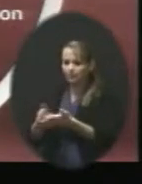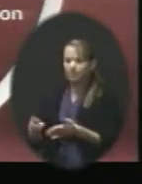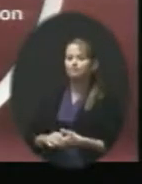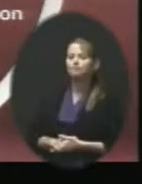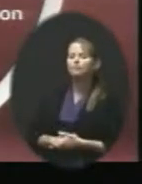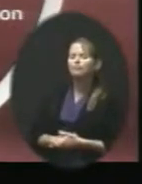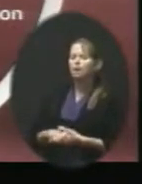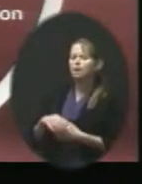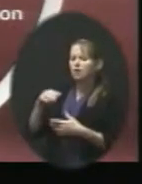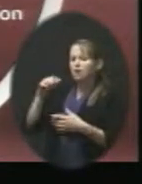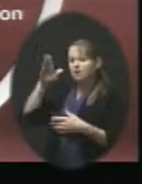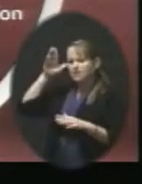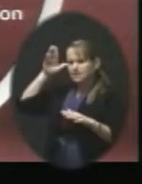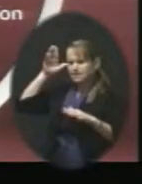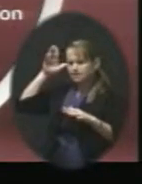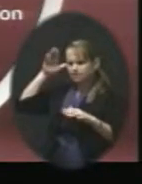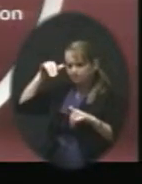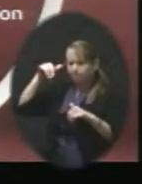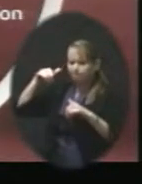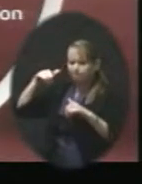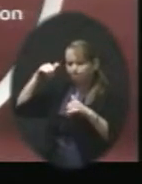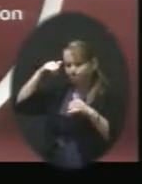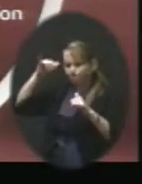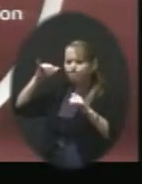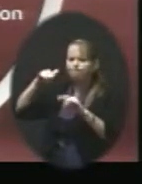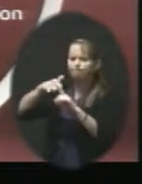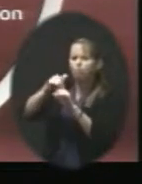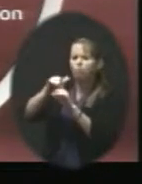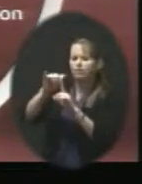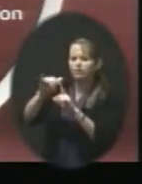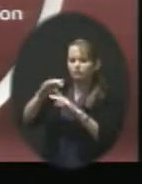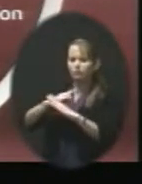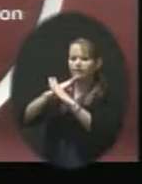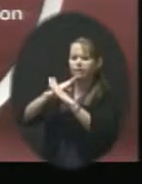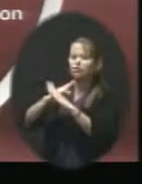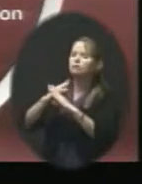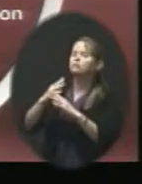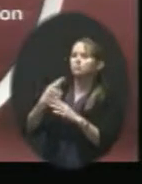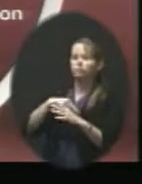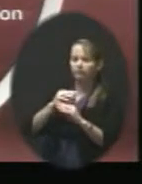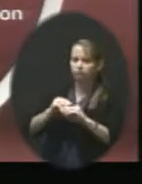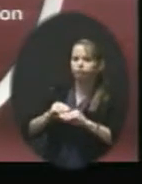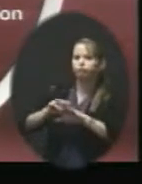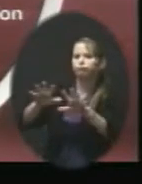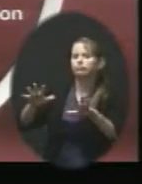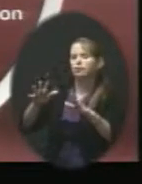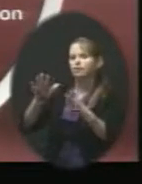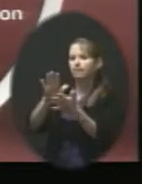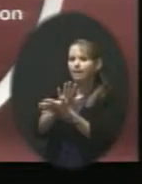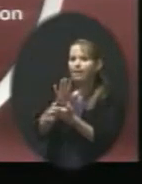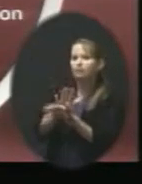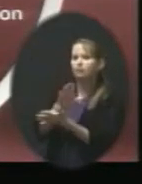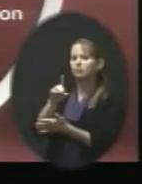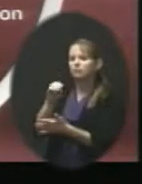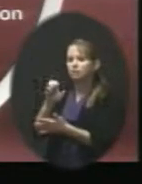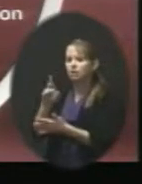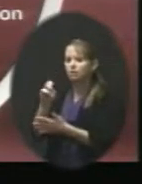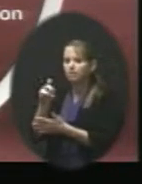we have put out as a district numerous awareness activities, trainings, documentation, reporting guidelines,